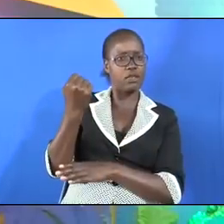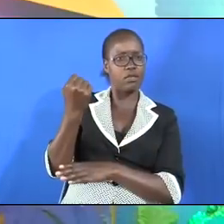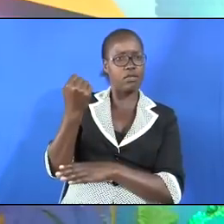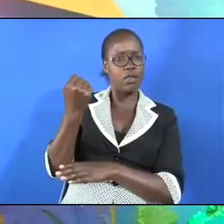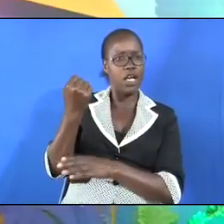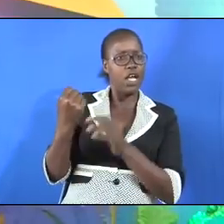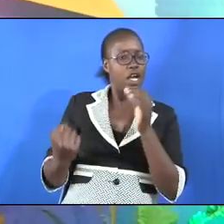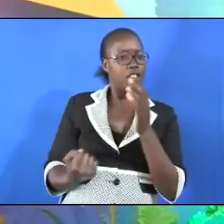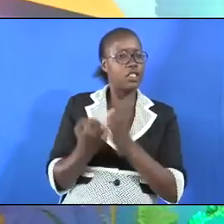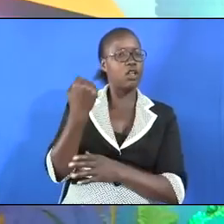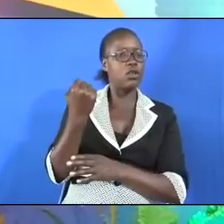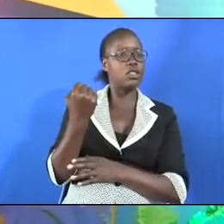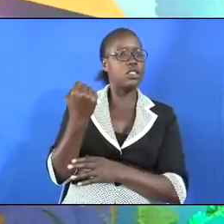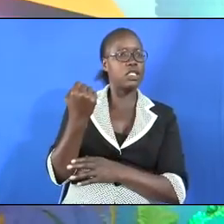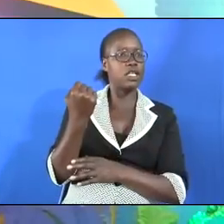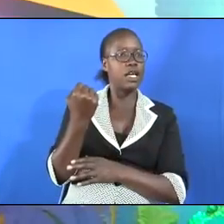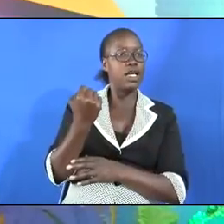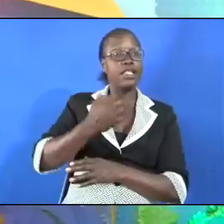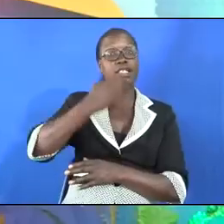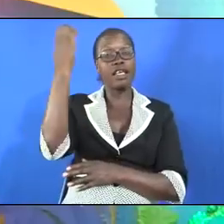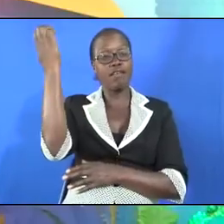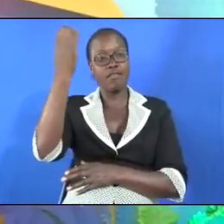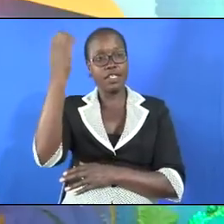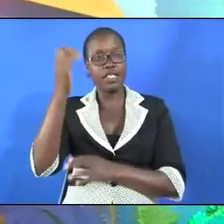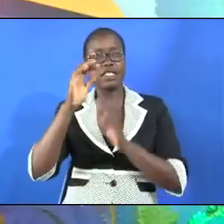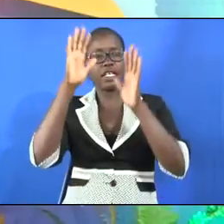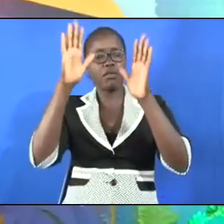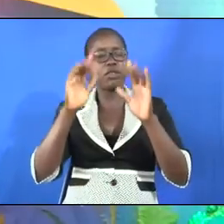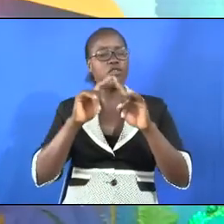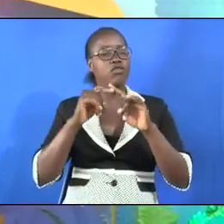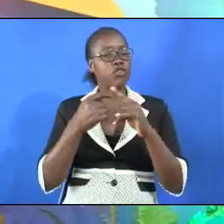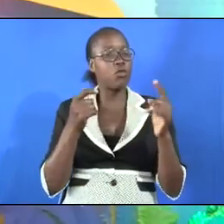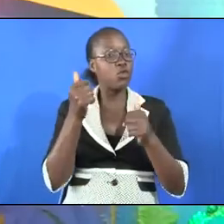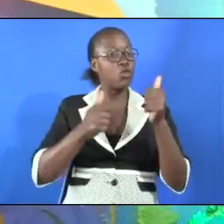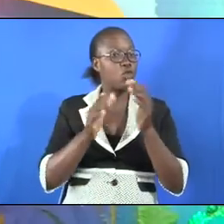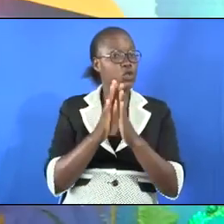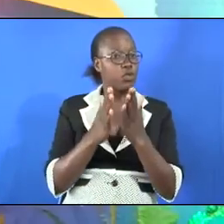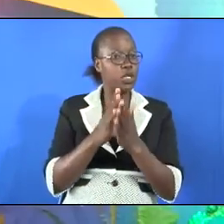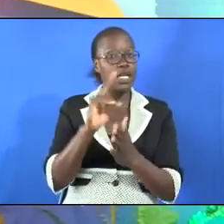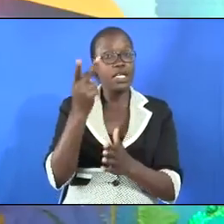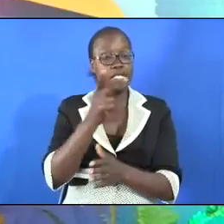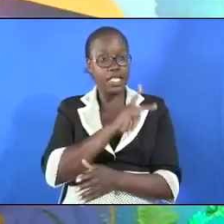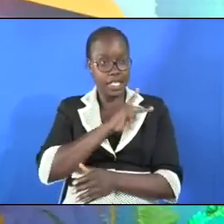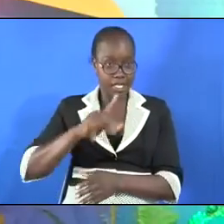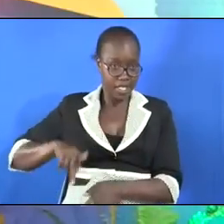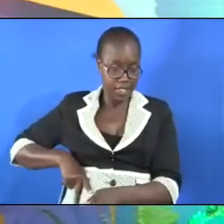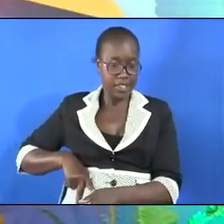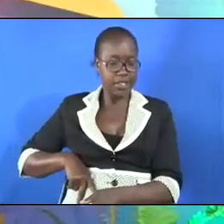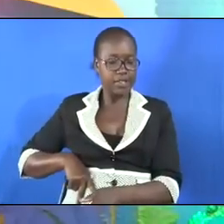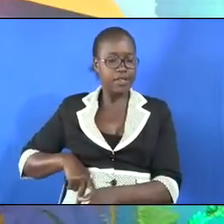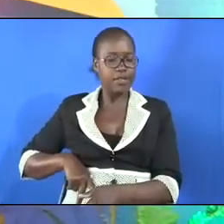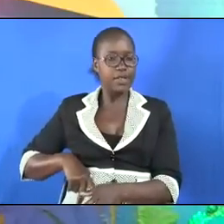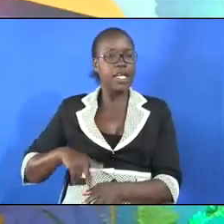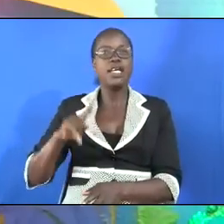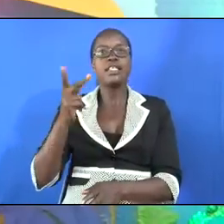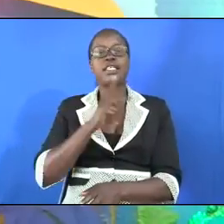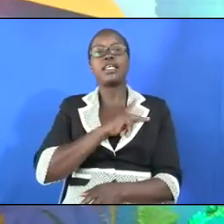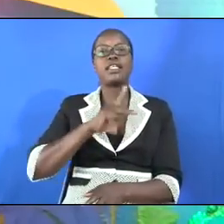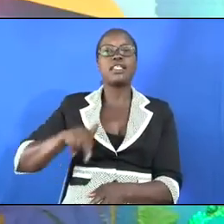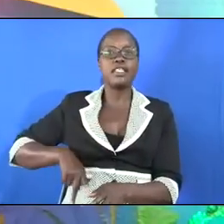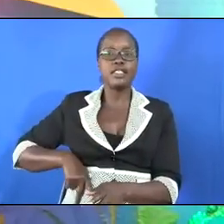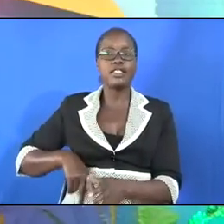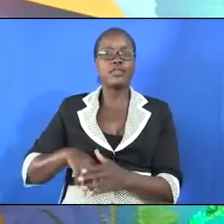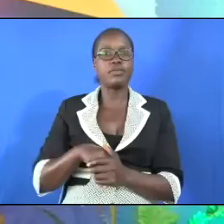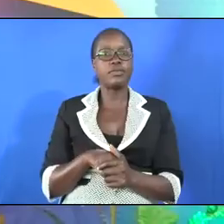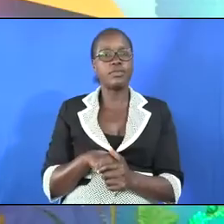-raising, this evangelistic campaign from the book of 2 Kings, 2 Kings,